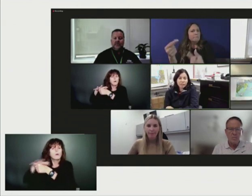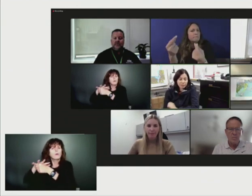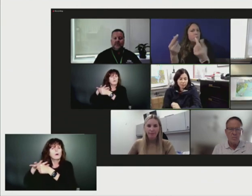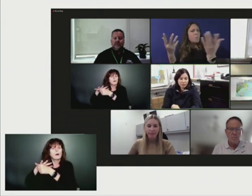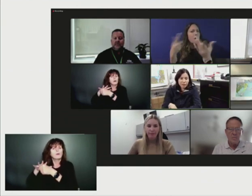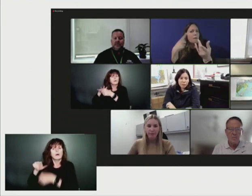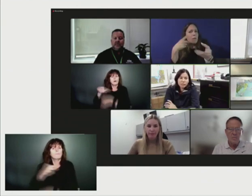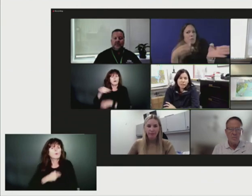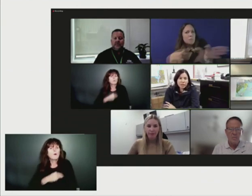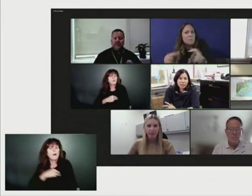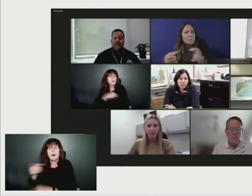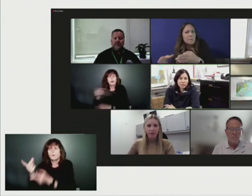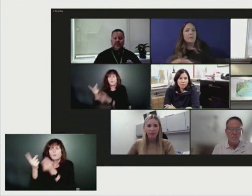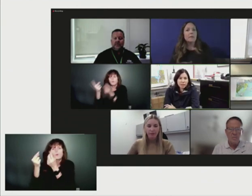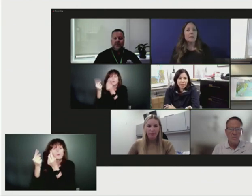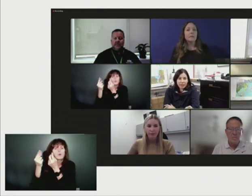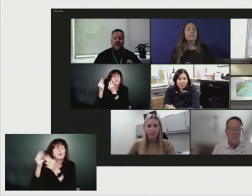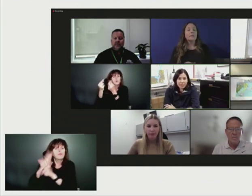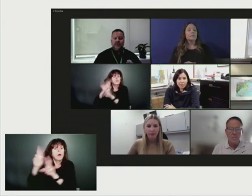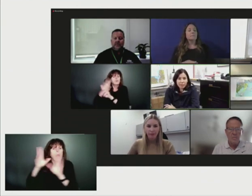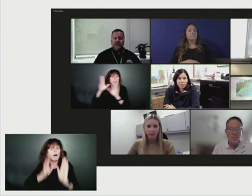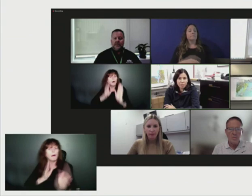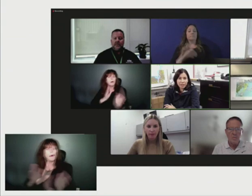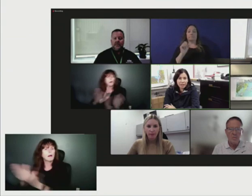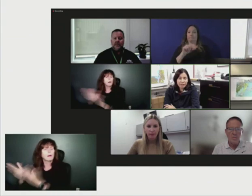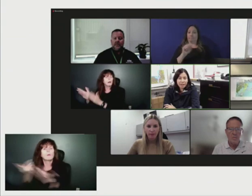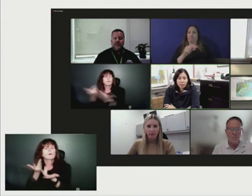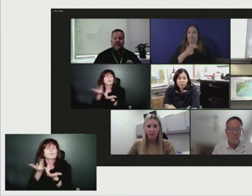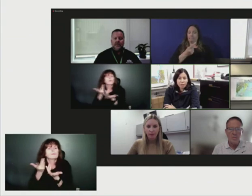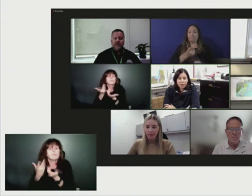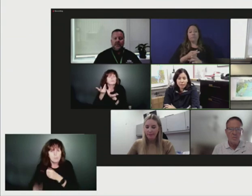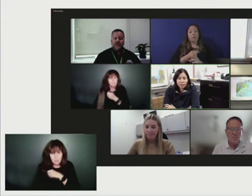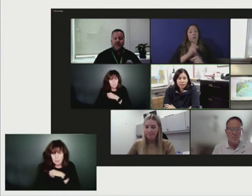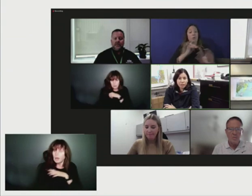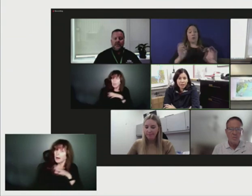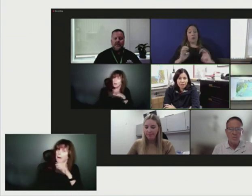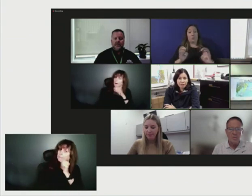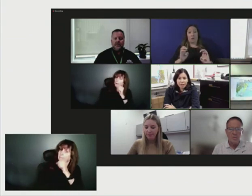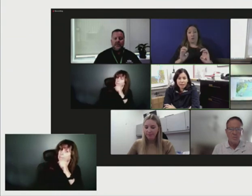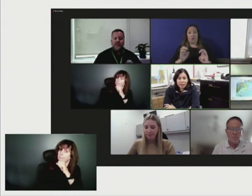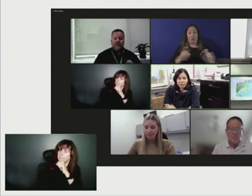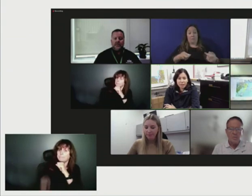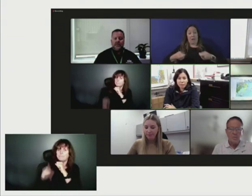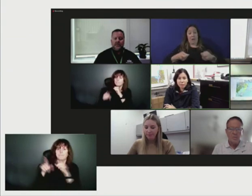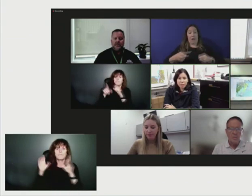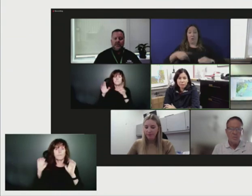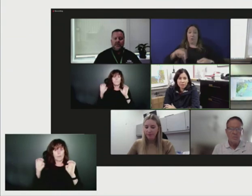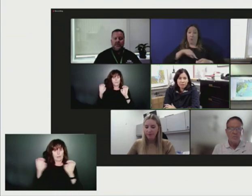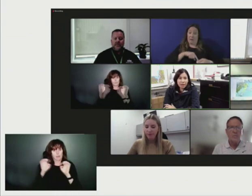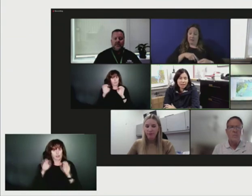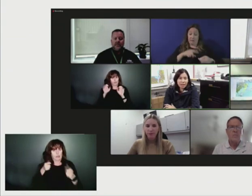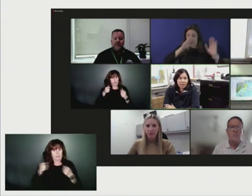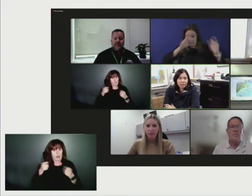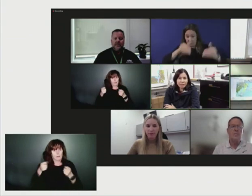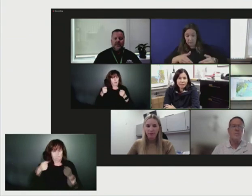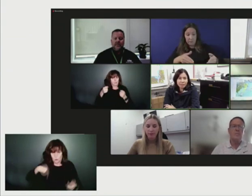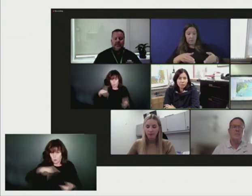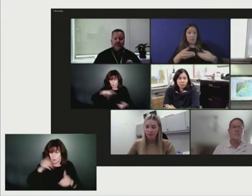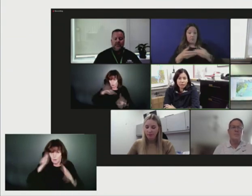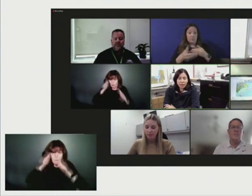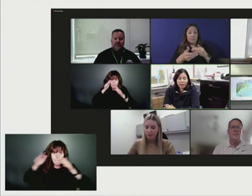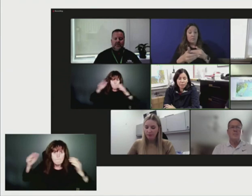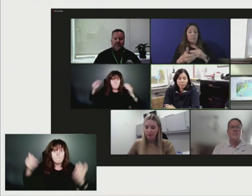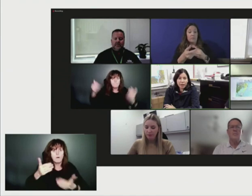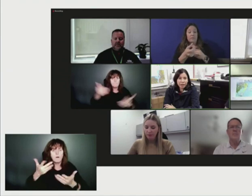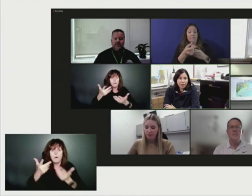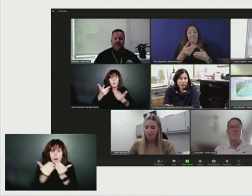Emergency management's been at this now for a couple of days. We are very much in the method right now of telling people to be ready in every sense of the